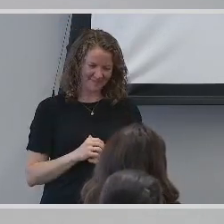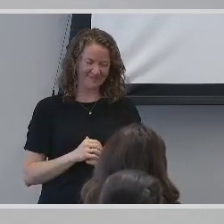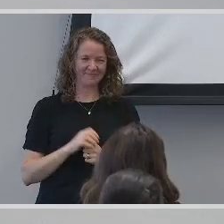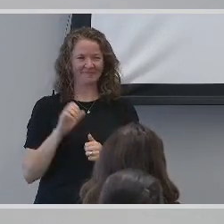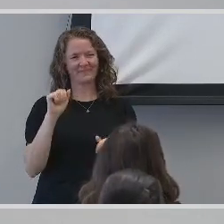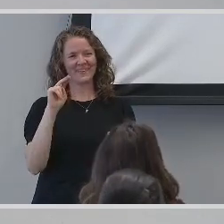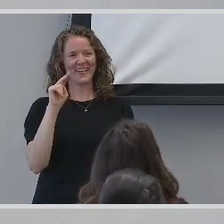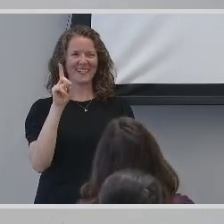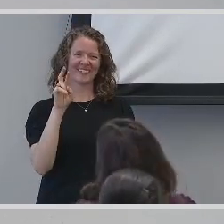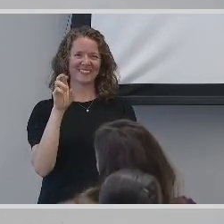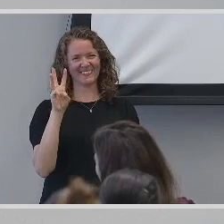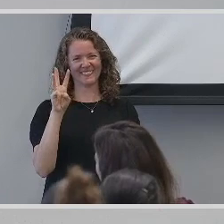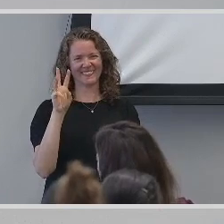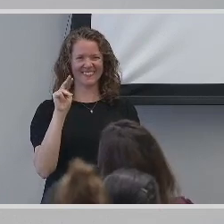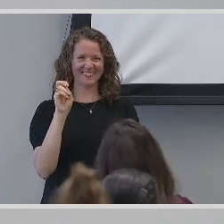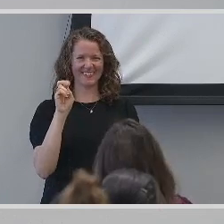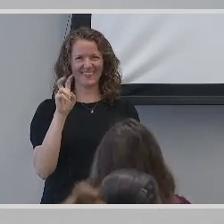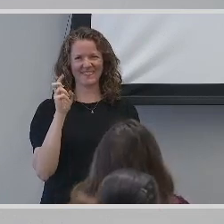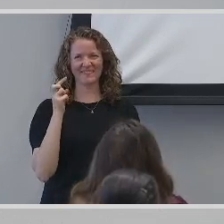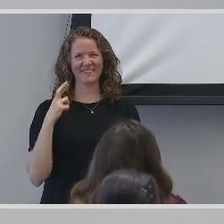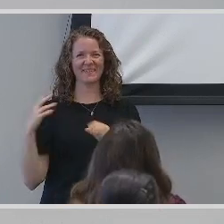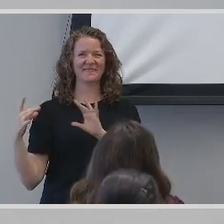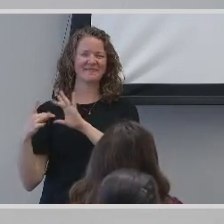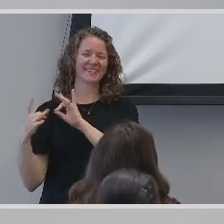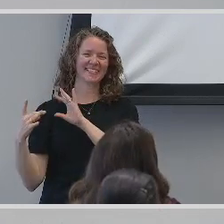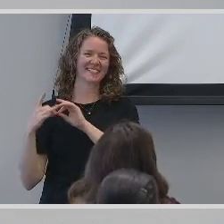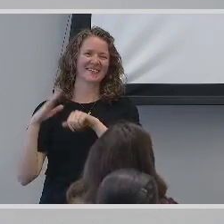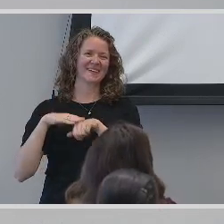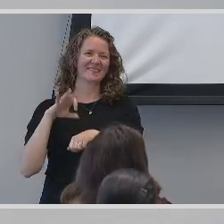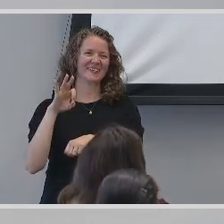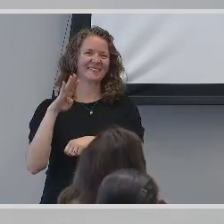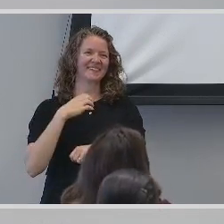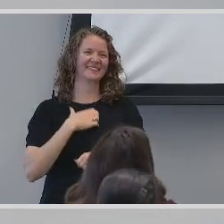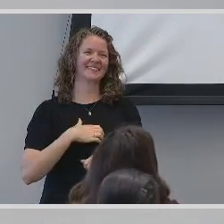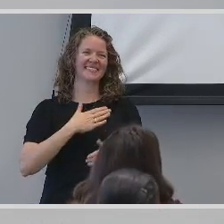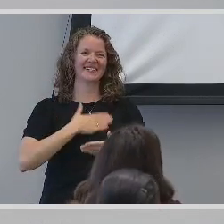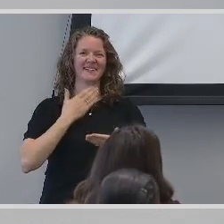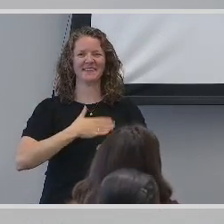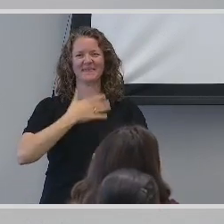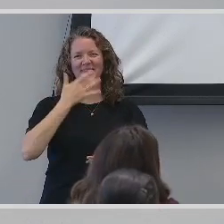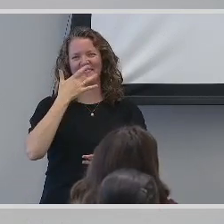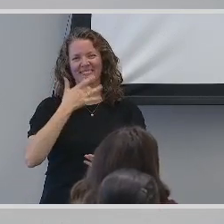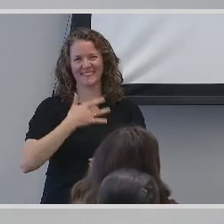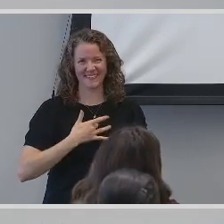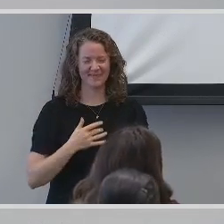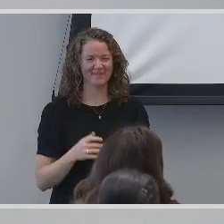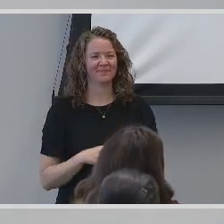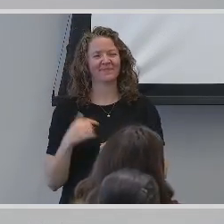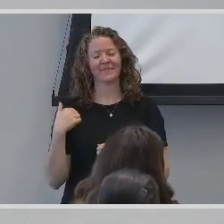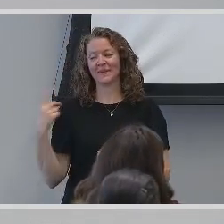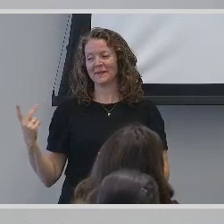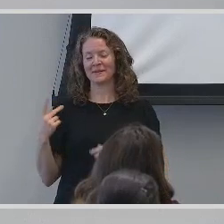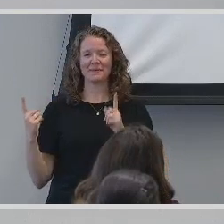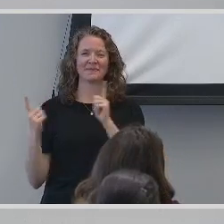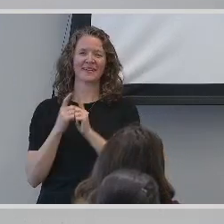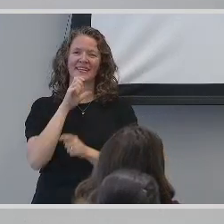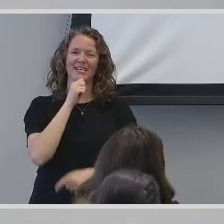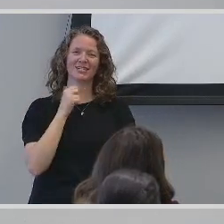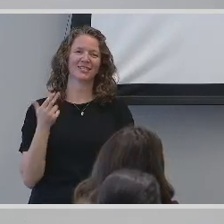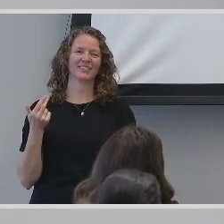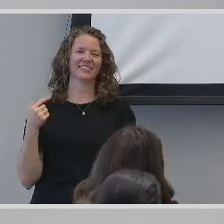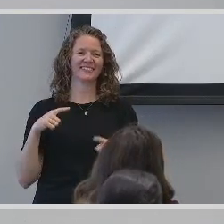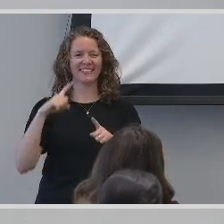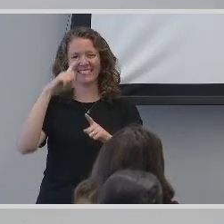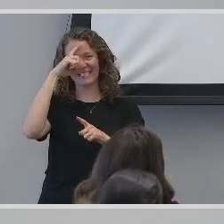messaged me on Facebook to wish me a happy birthday. Andy and I had first met at the age of 13 during summer